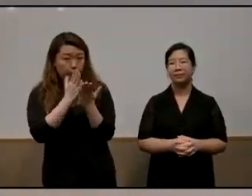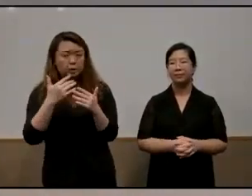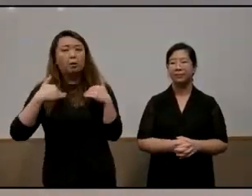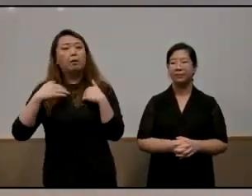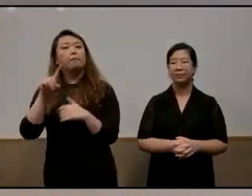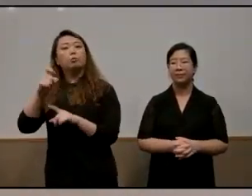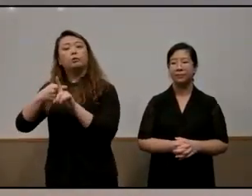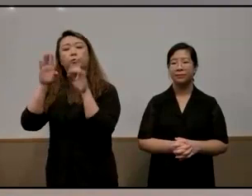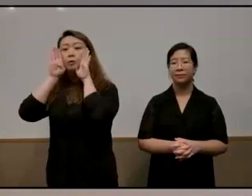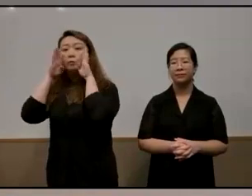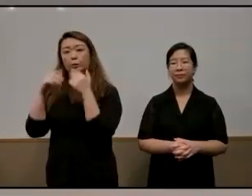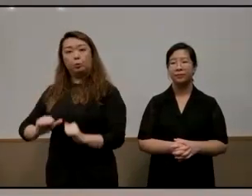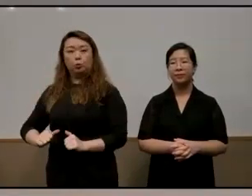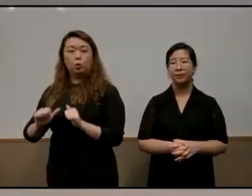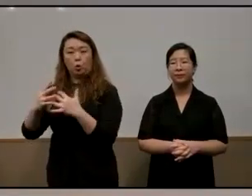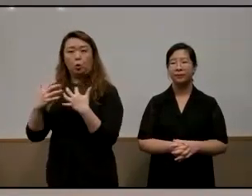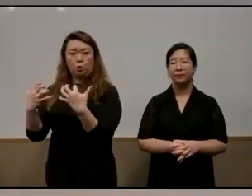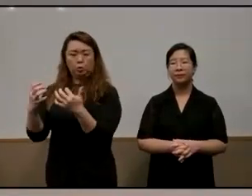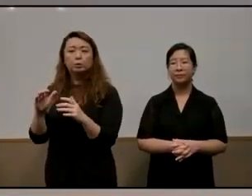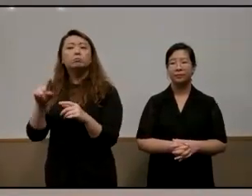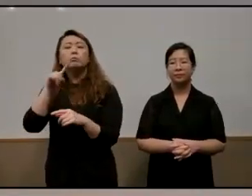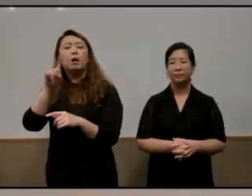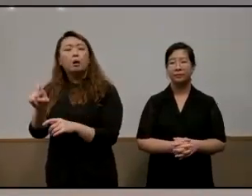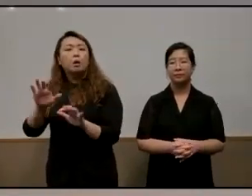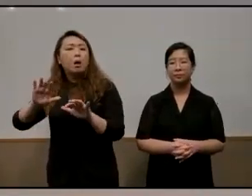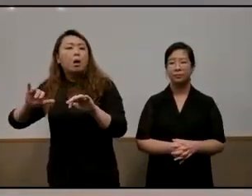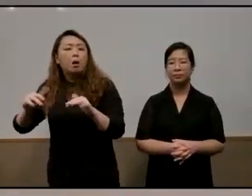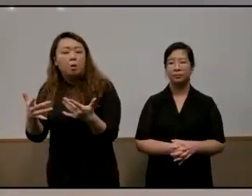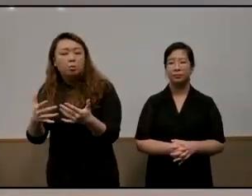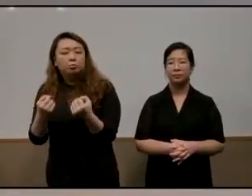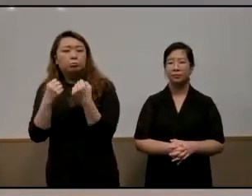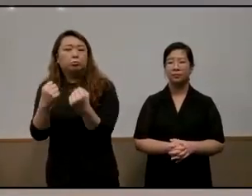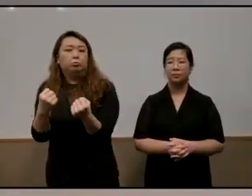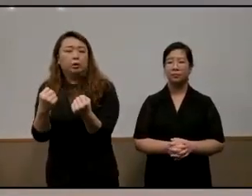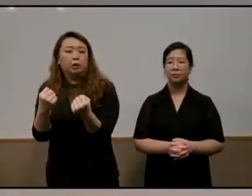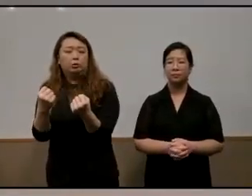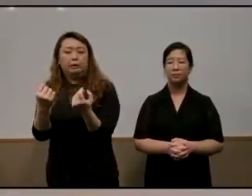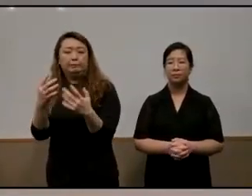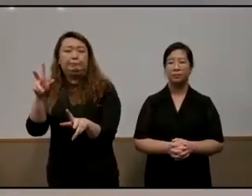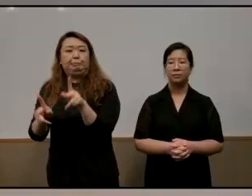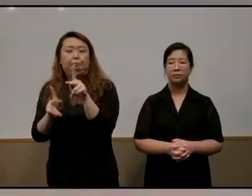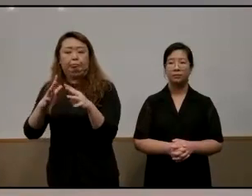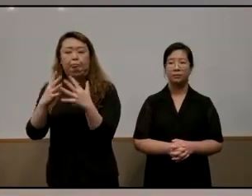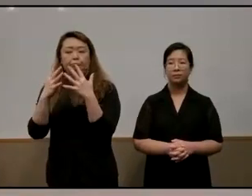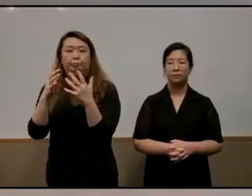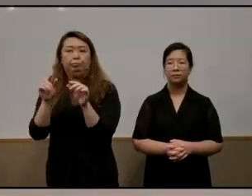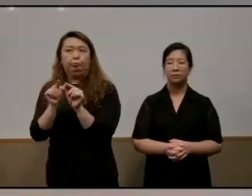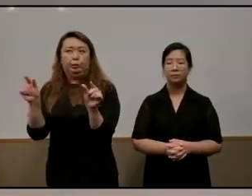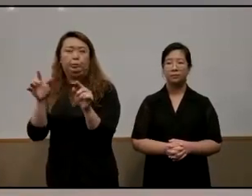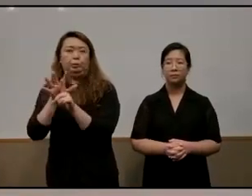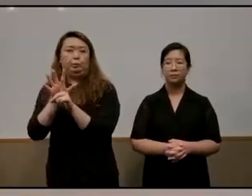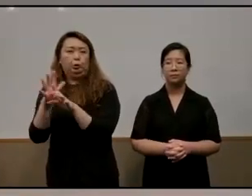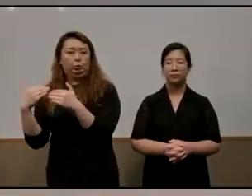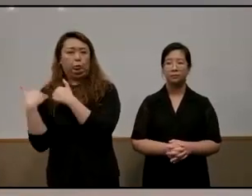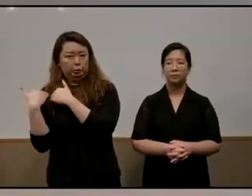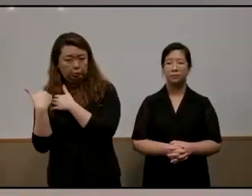from our facebook audience how can we strengthen civic responsibility of cooperation and collaboration in schools does the